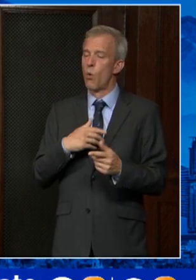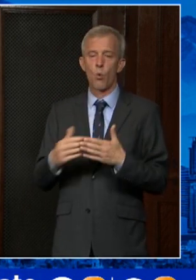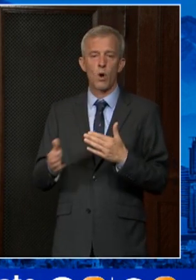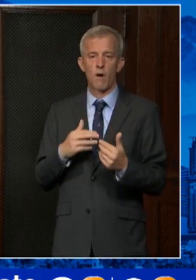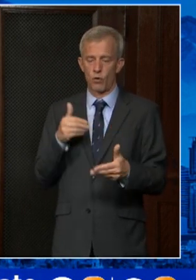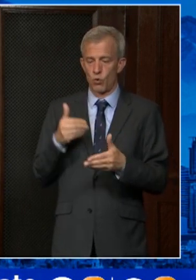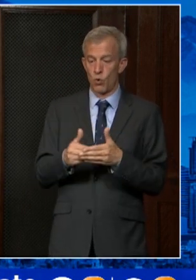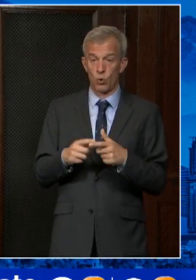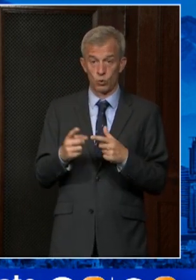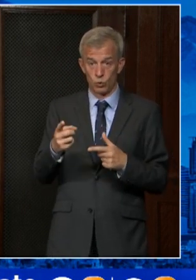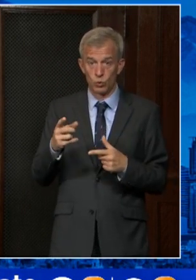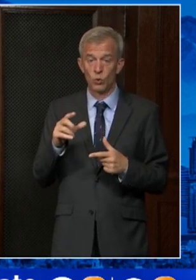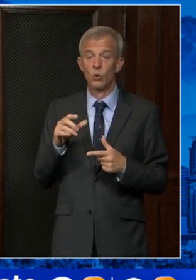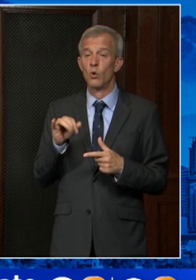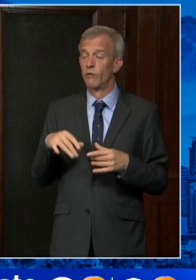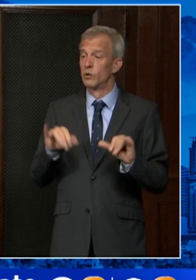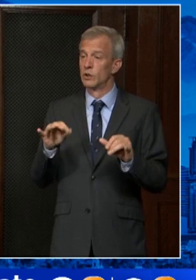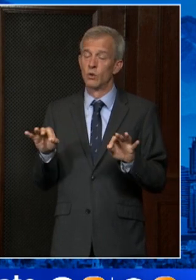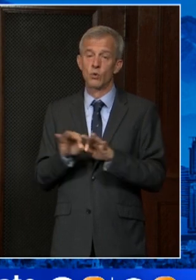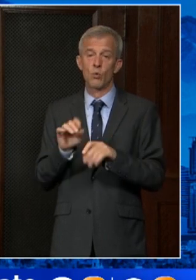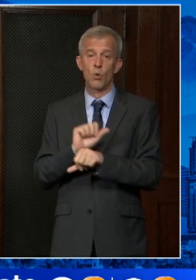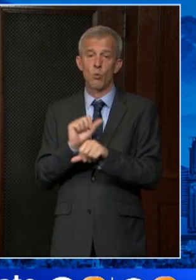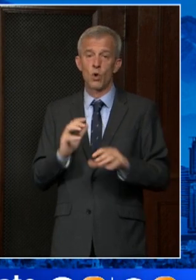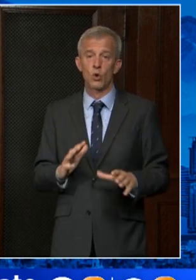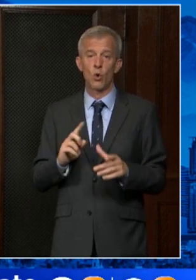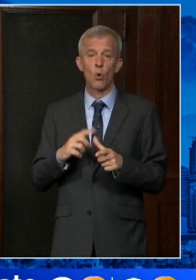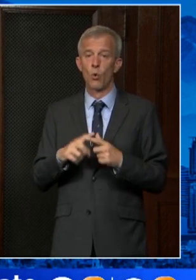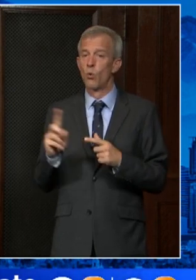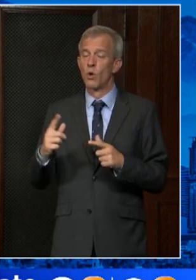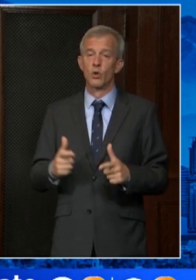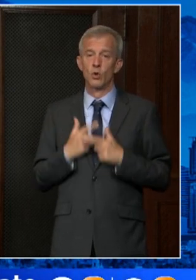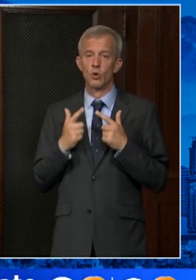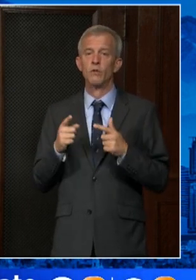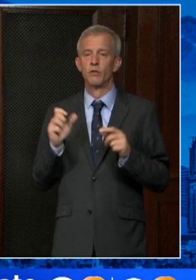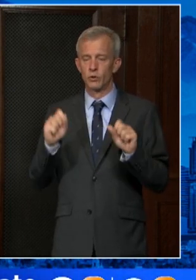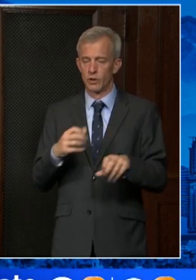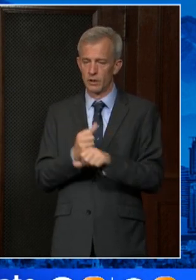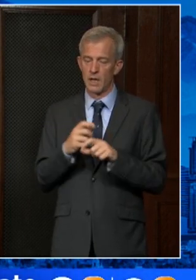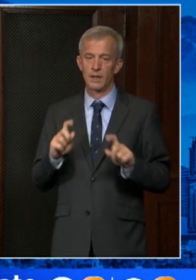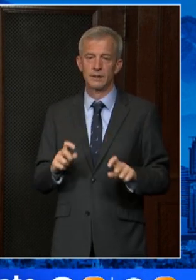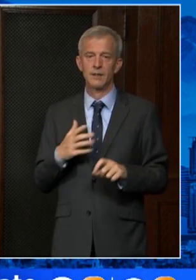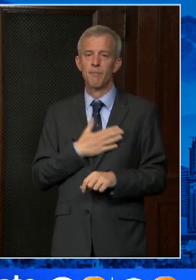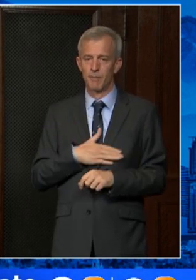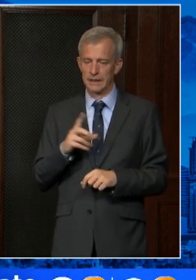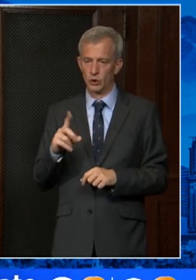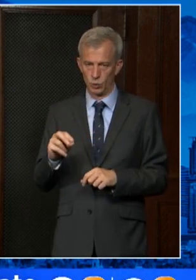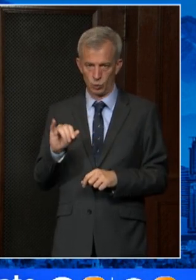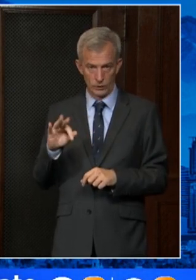you might work if you're still a critical worker or where you live, you can get a test. Please do if you need one. Thank